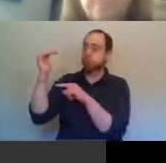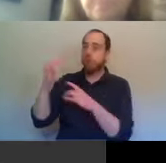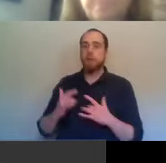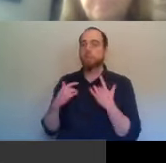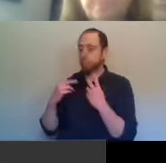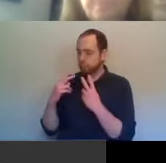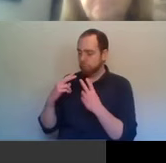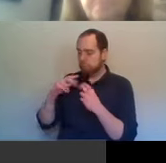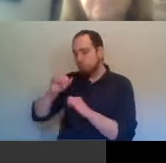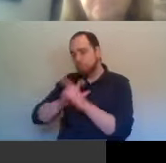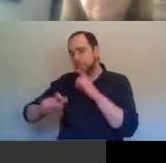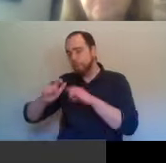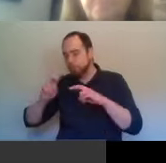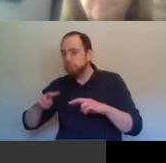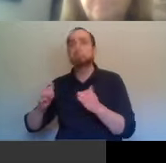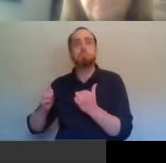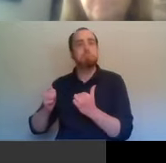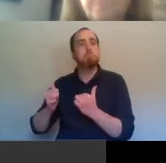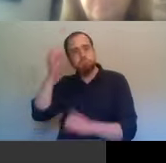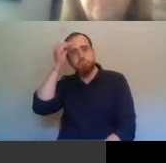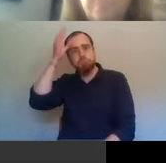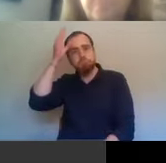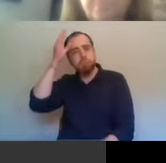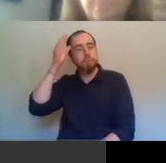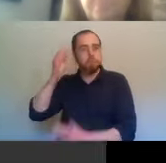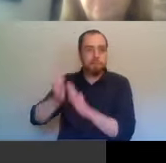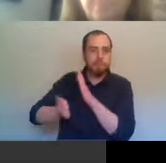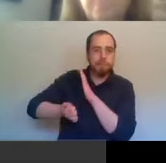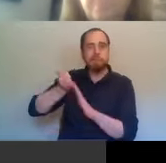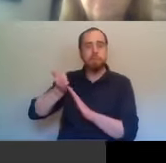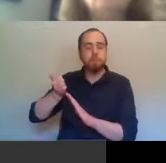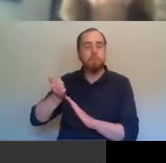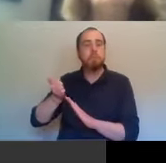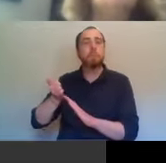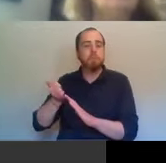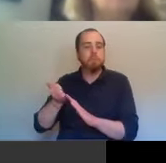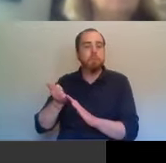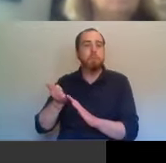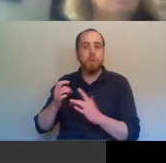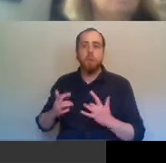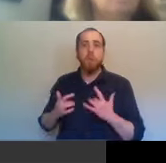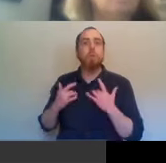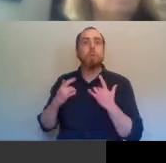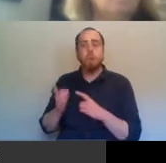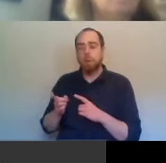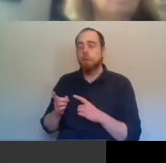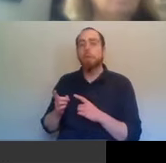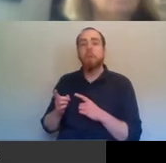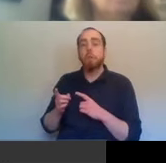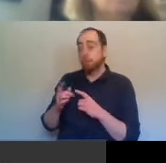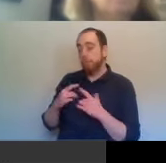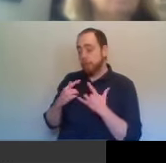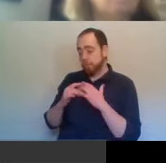Austro-Unionism. they were full of the sense of the links which were real between the Union